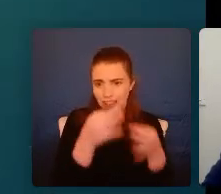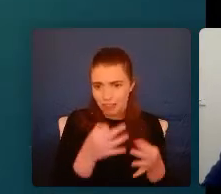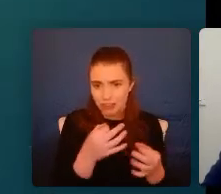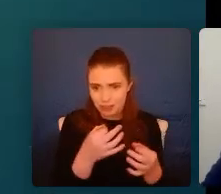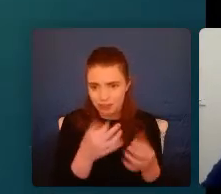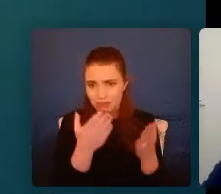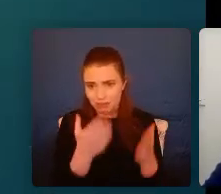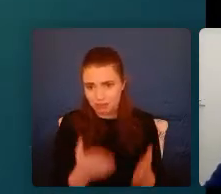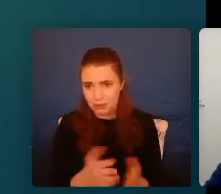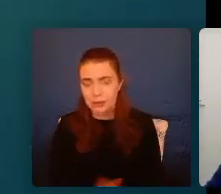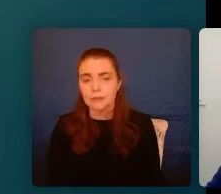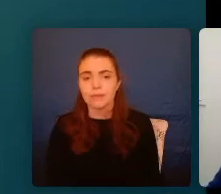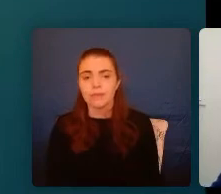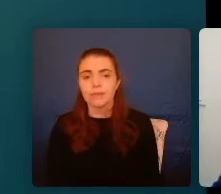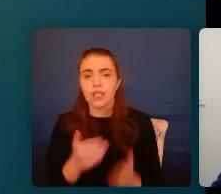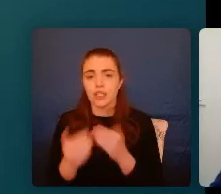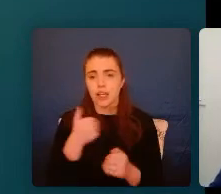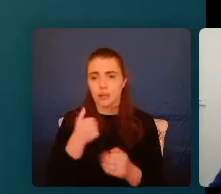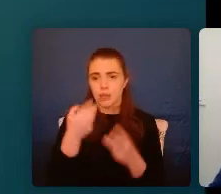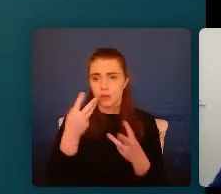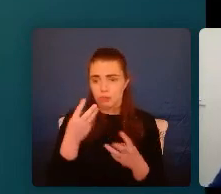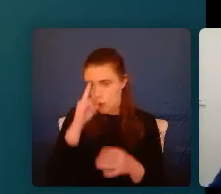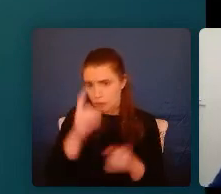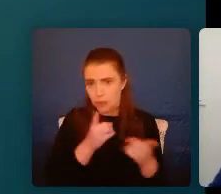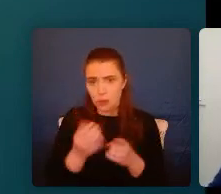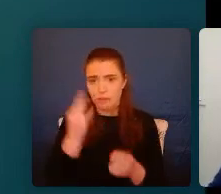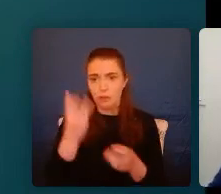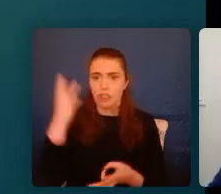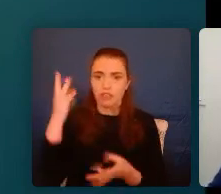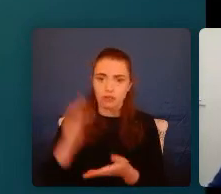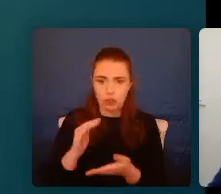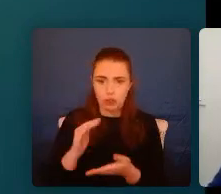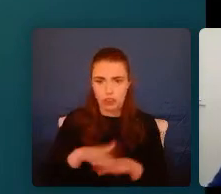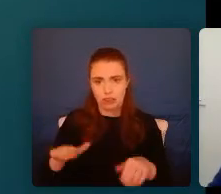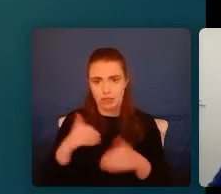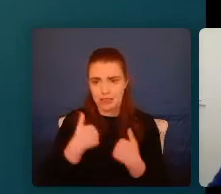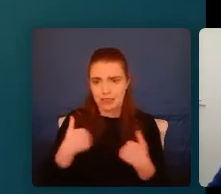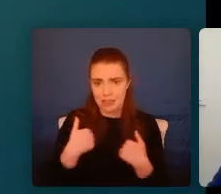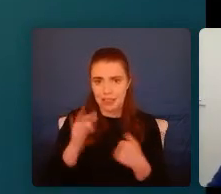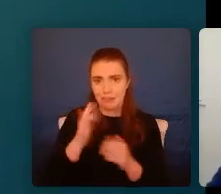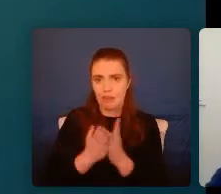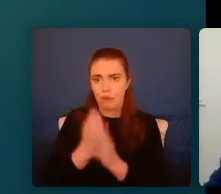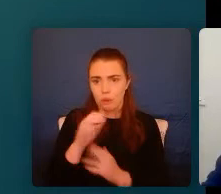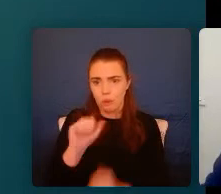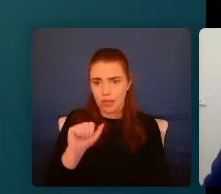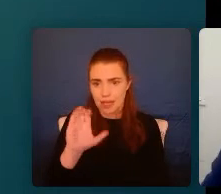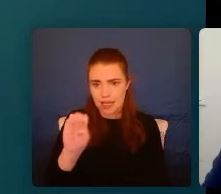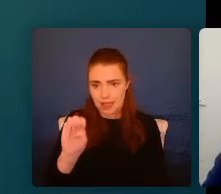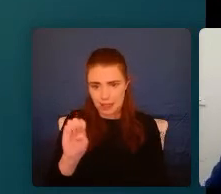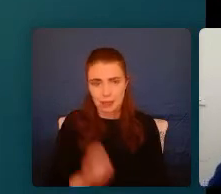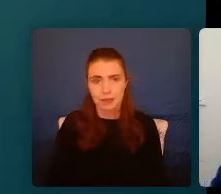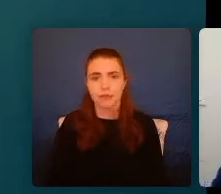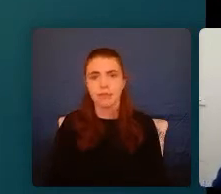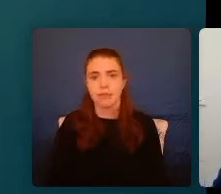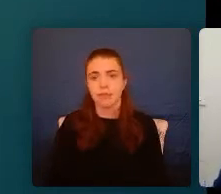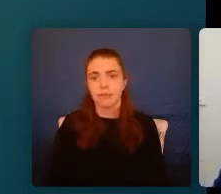So what do we hope to do if we want to reduce children's anxiety who experience trauma and ACEs? Well, maybe we just need to bring